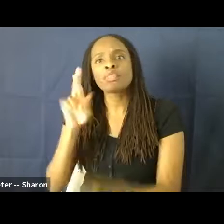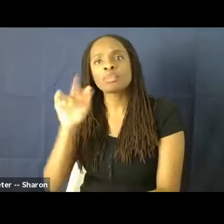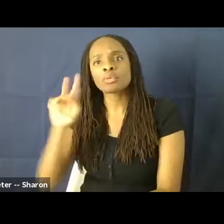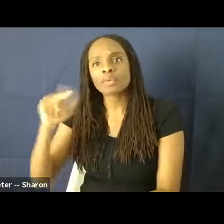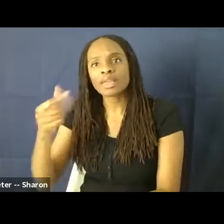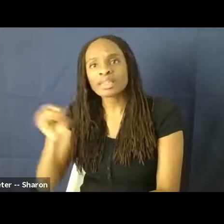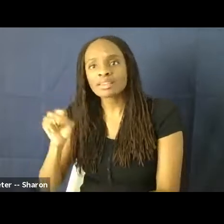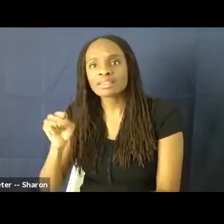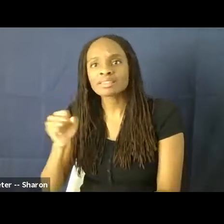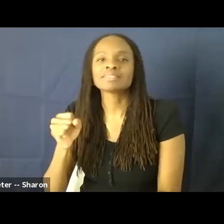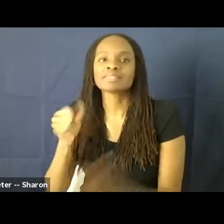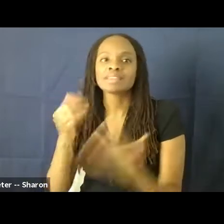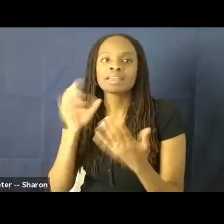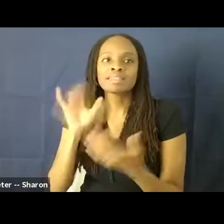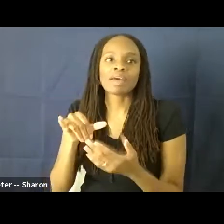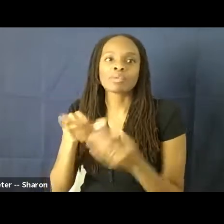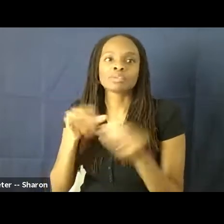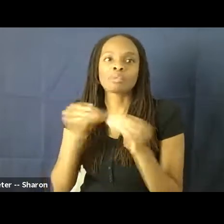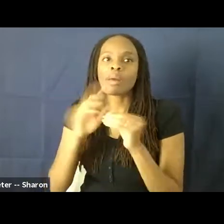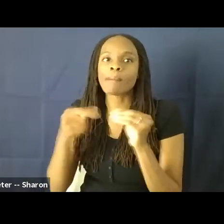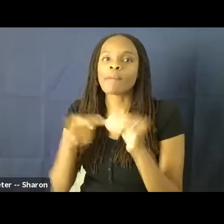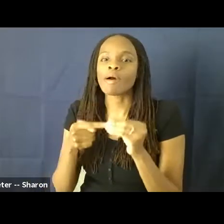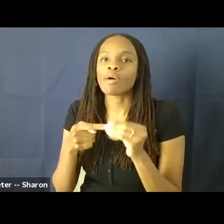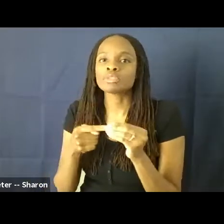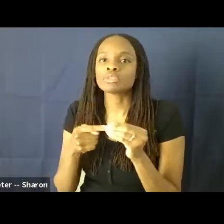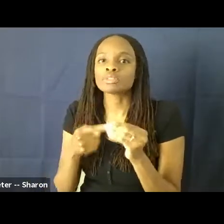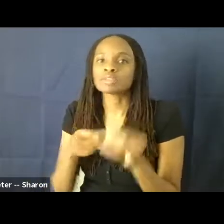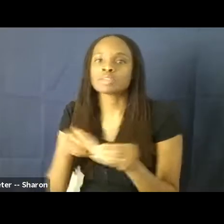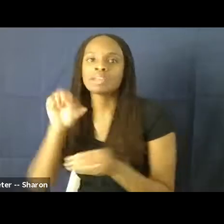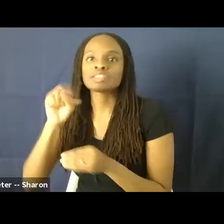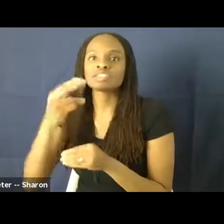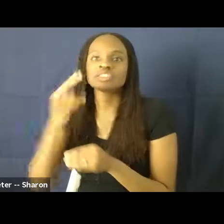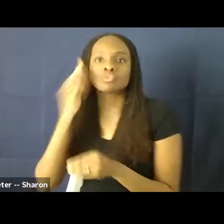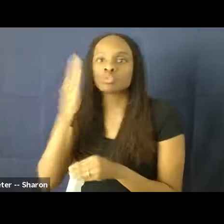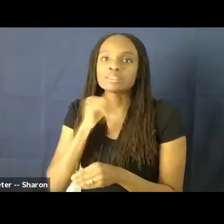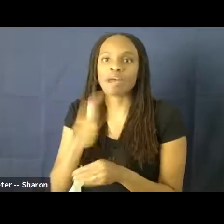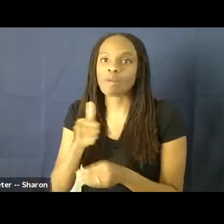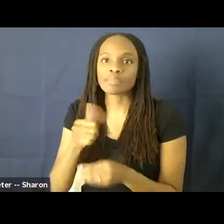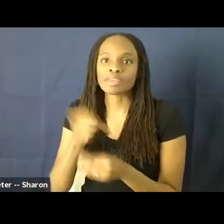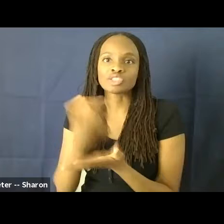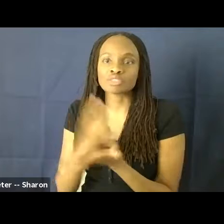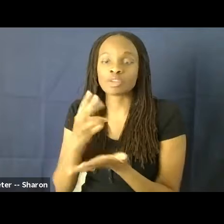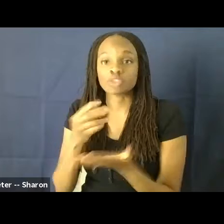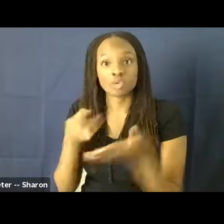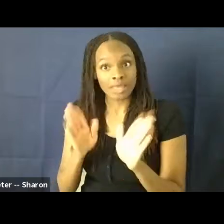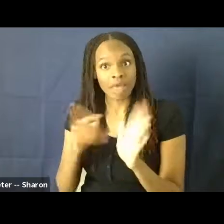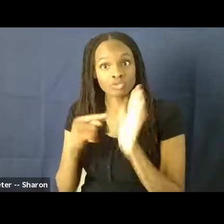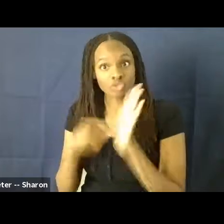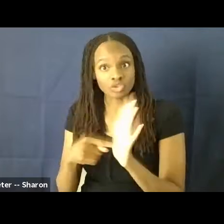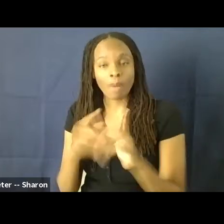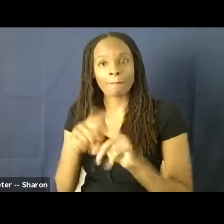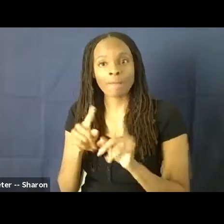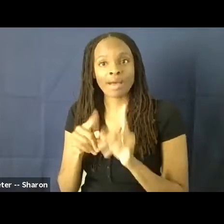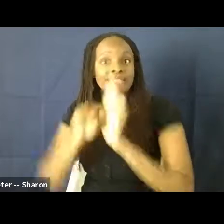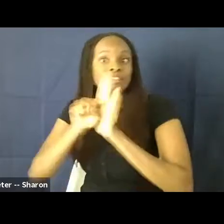not be justified. So what we have is now it's fully visible, right? It's on screen. You're allowed to show it. But now it's symbolically